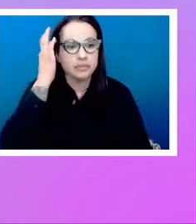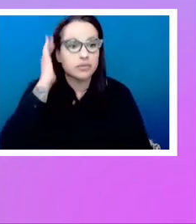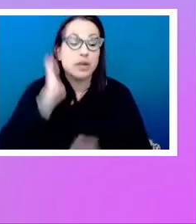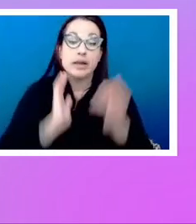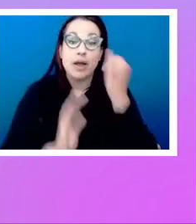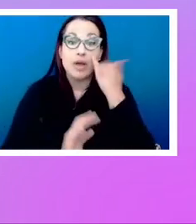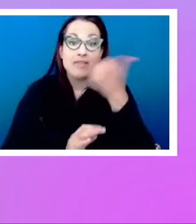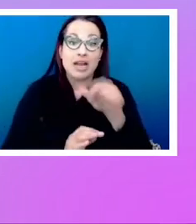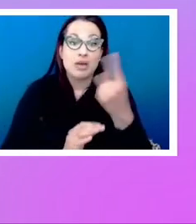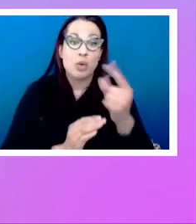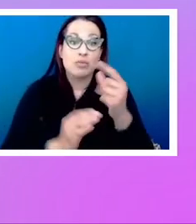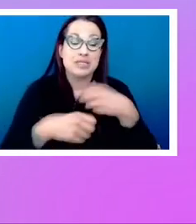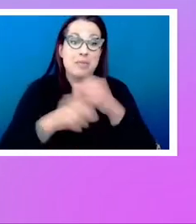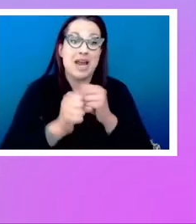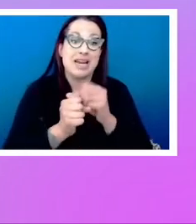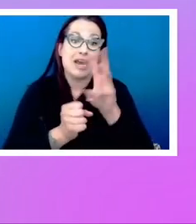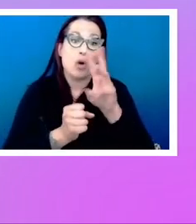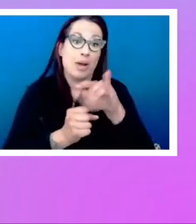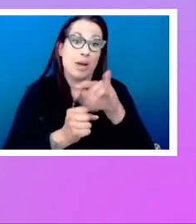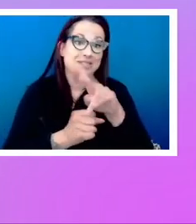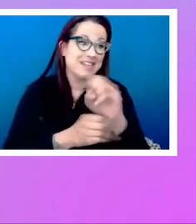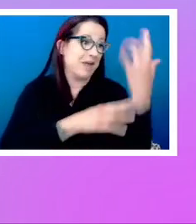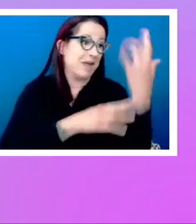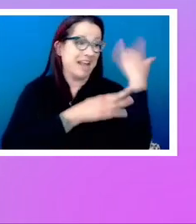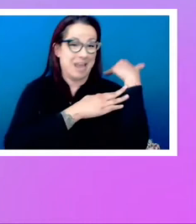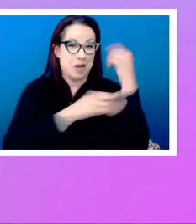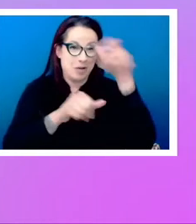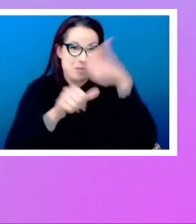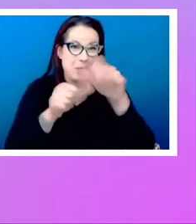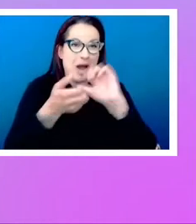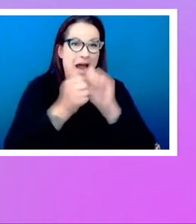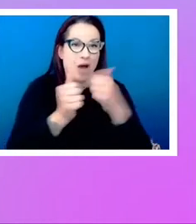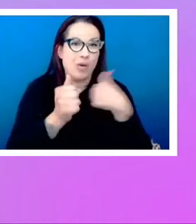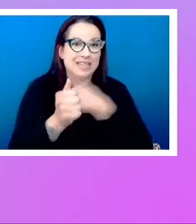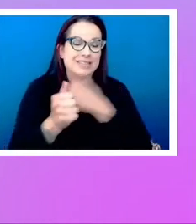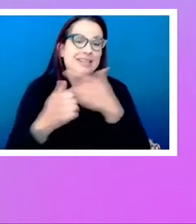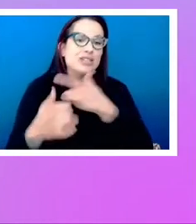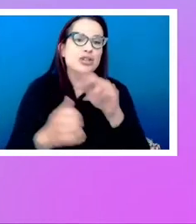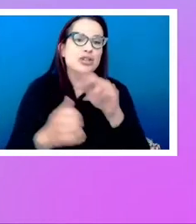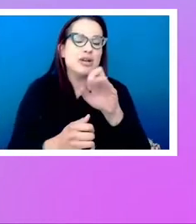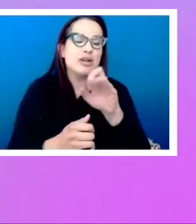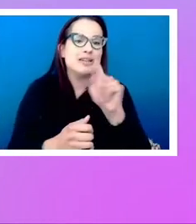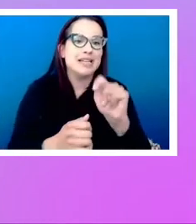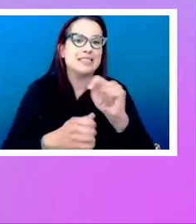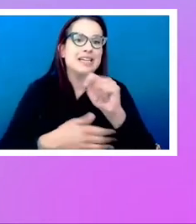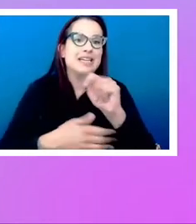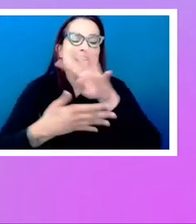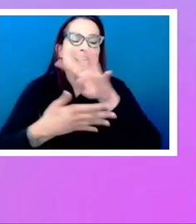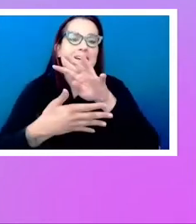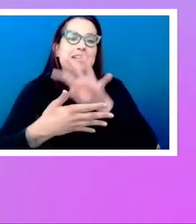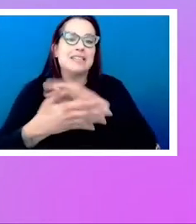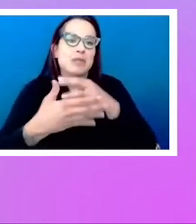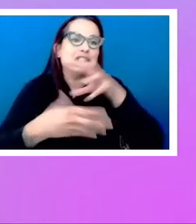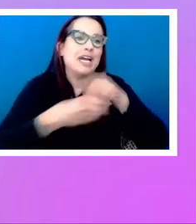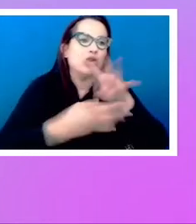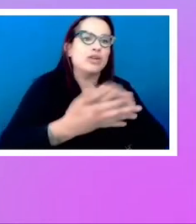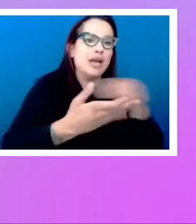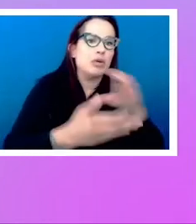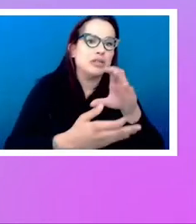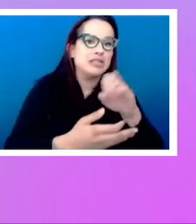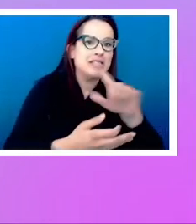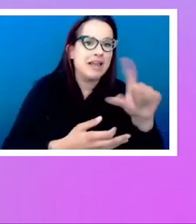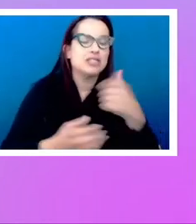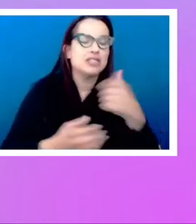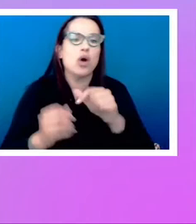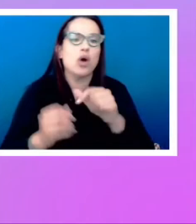sites back then, you remember how we nested tables into table cells. And we'd take basically a picture of a website and we'd slice it